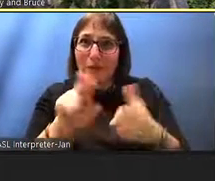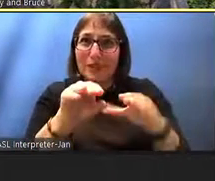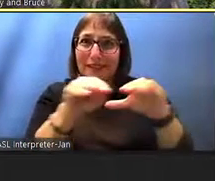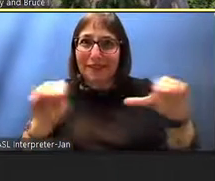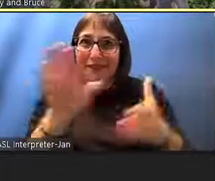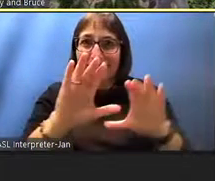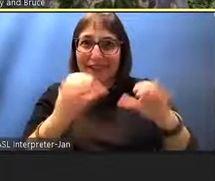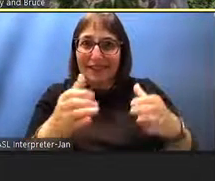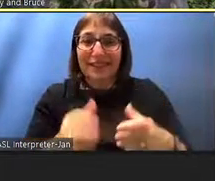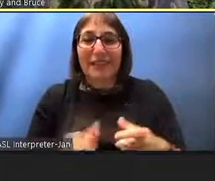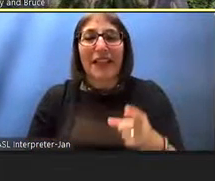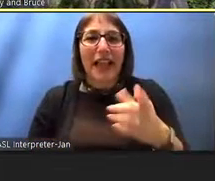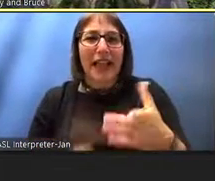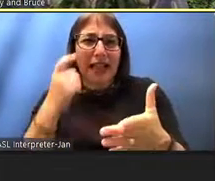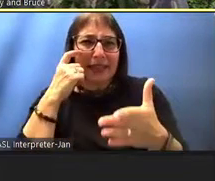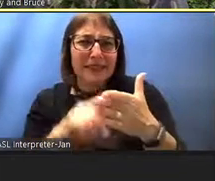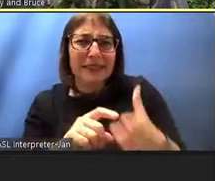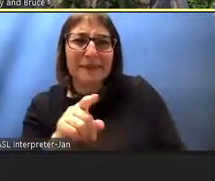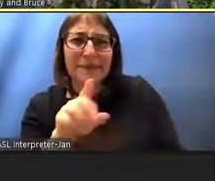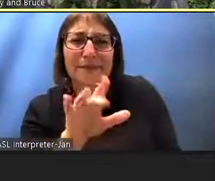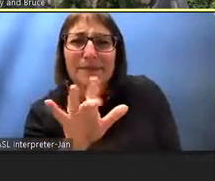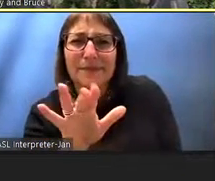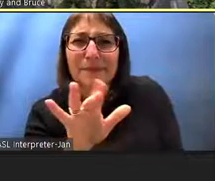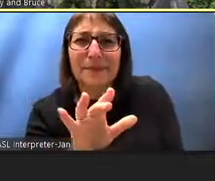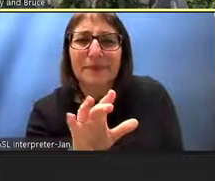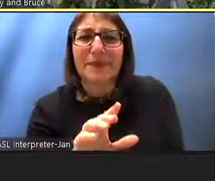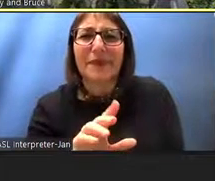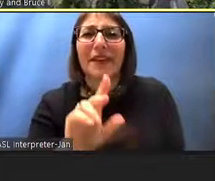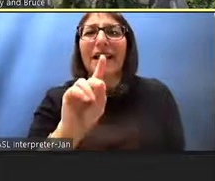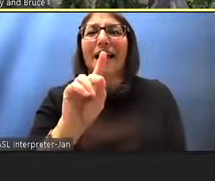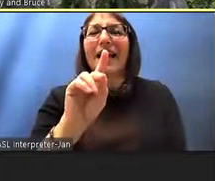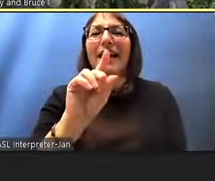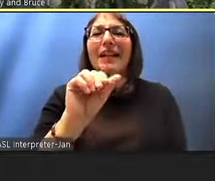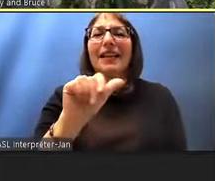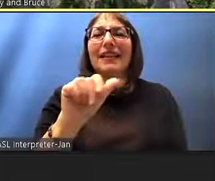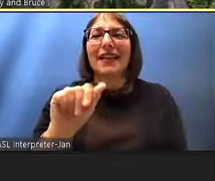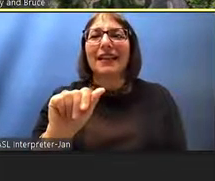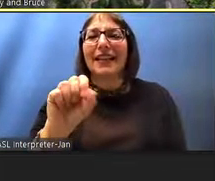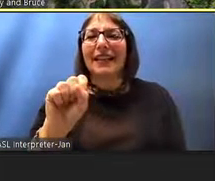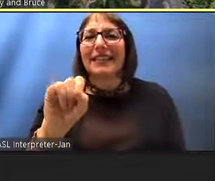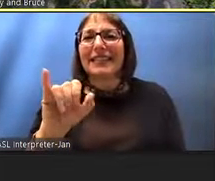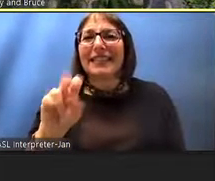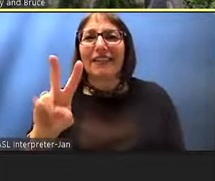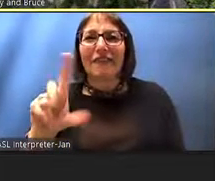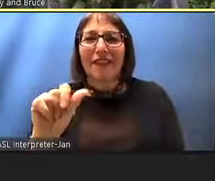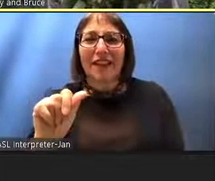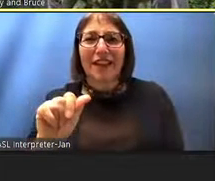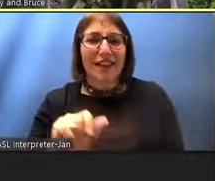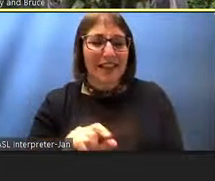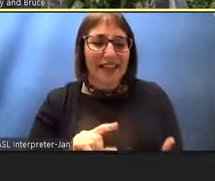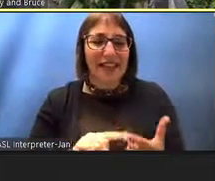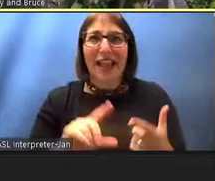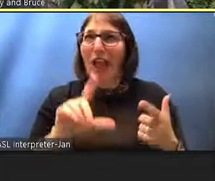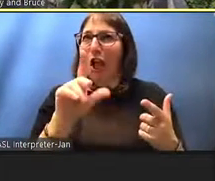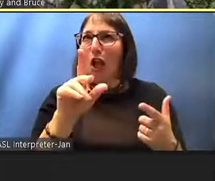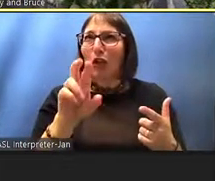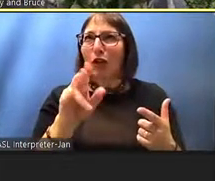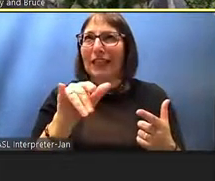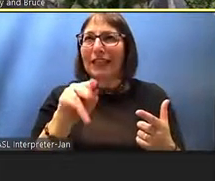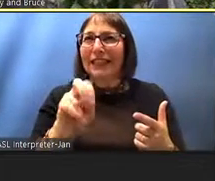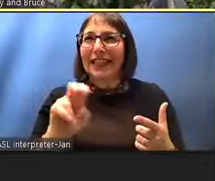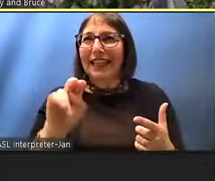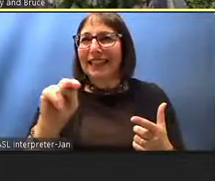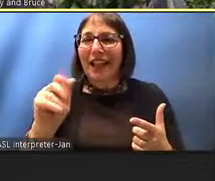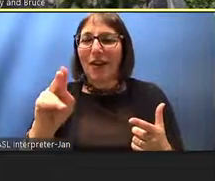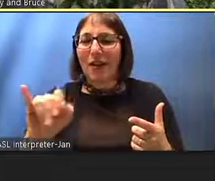them i can see uh uh kalena silva i see uh lorene naione i see a la